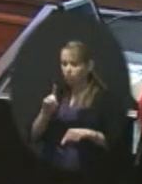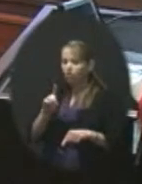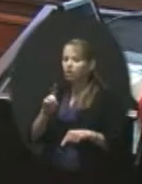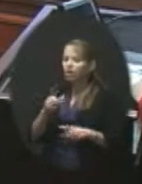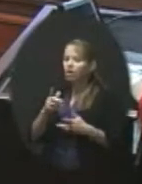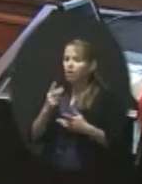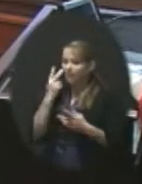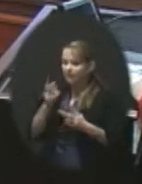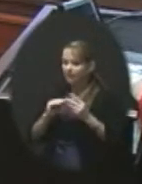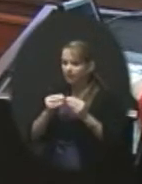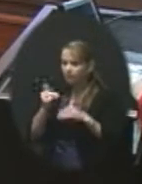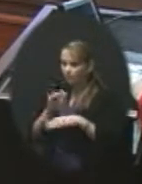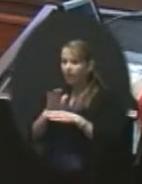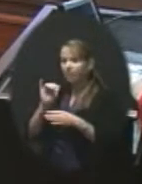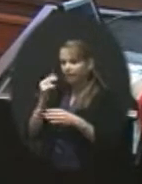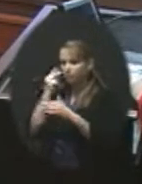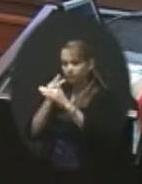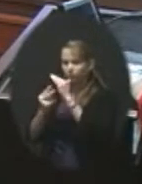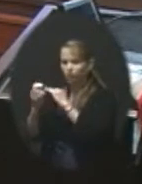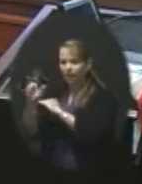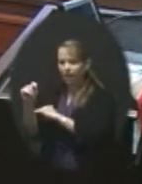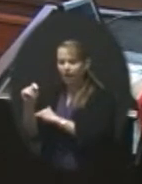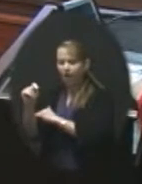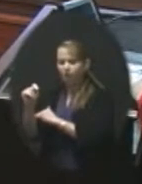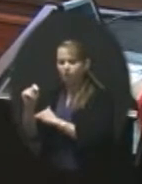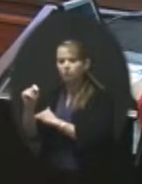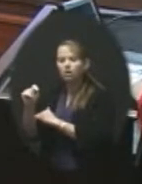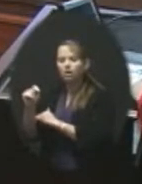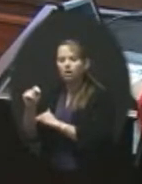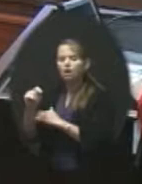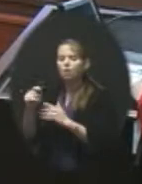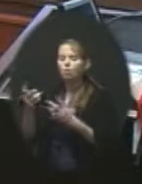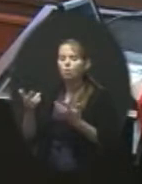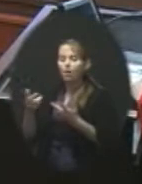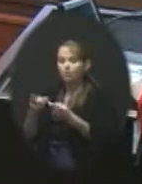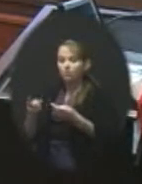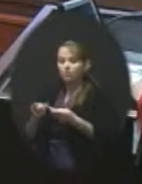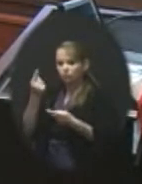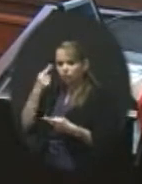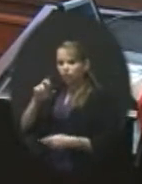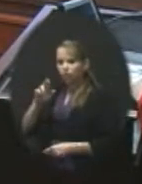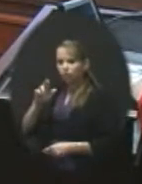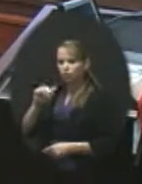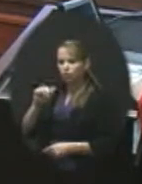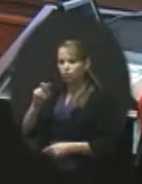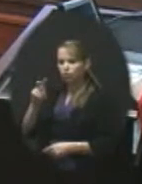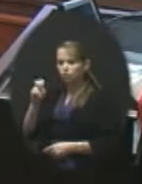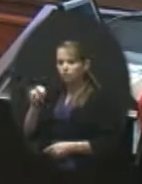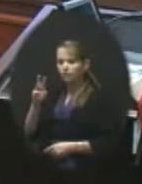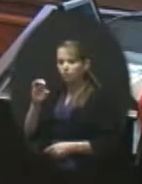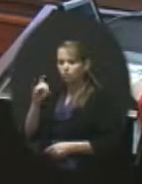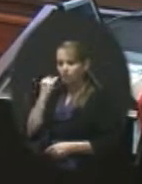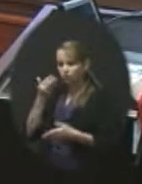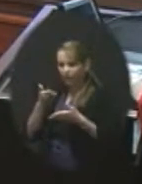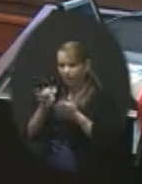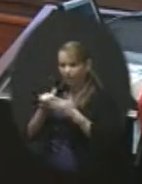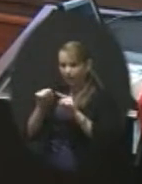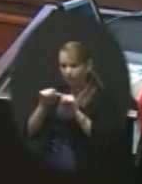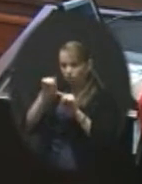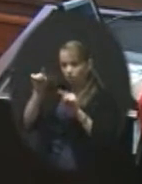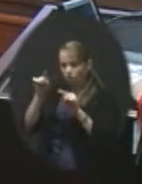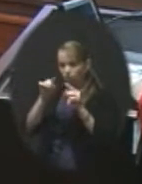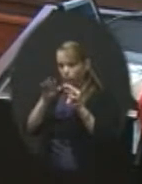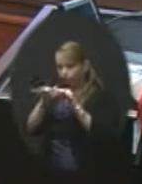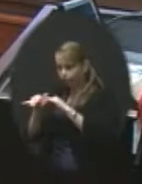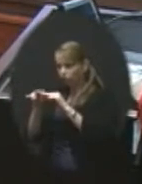that was projected out what the position that we would have been in Ravenwood had we left that corner, go to Ravenwood. And I know those parents